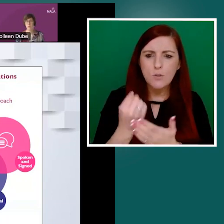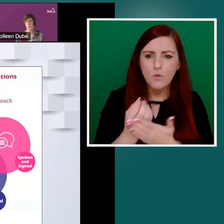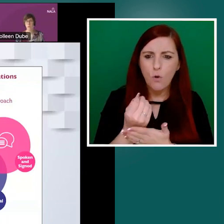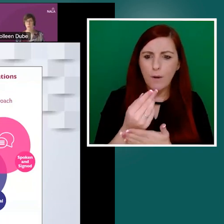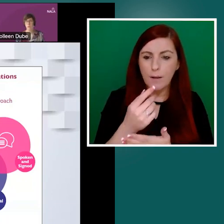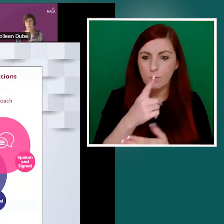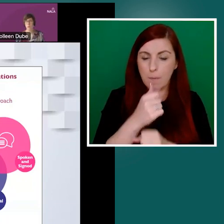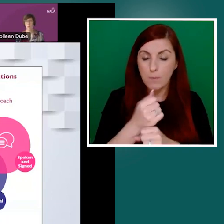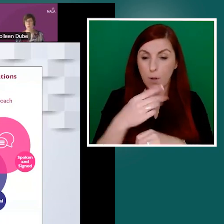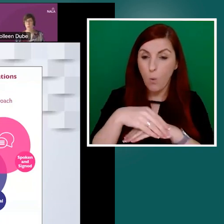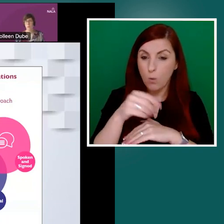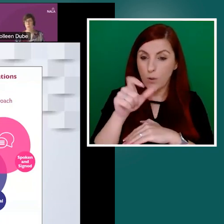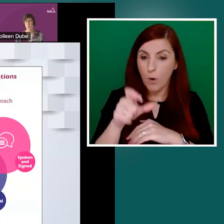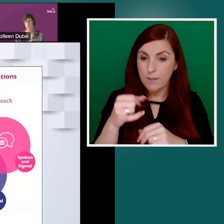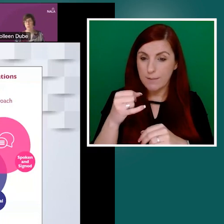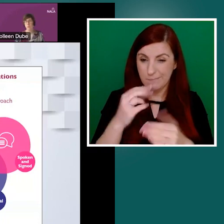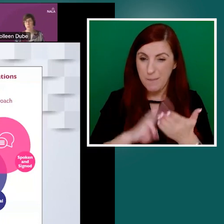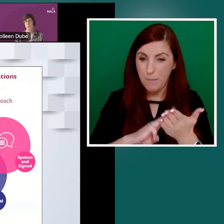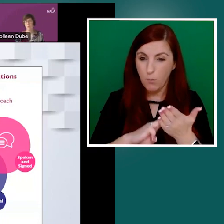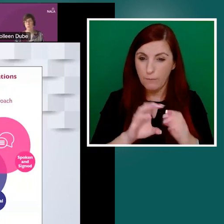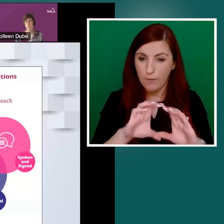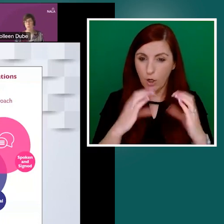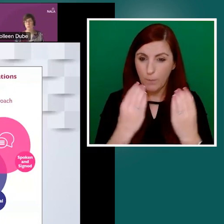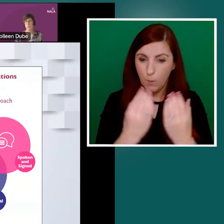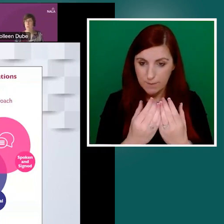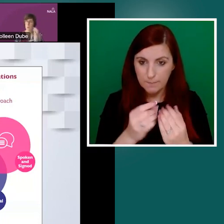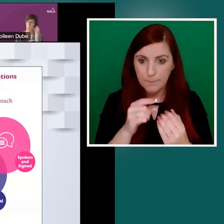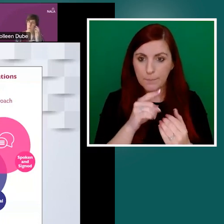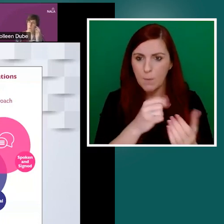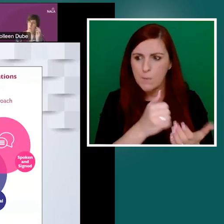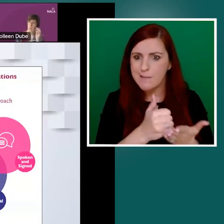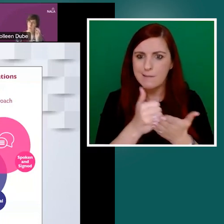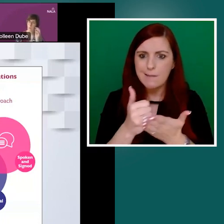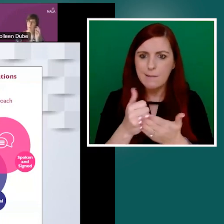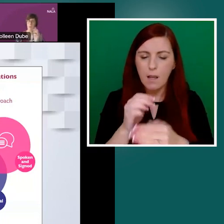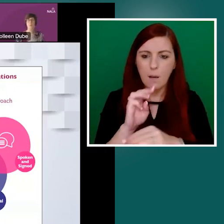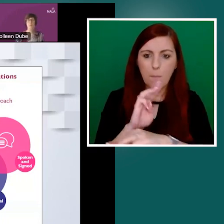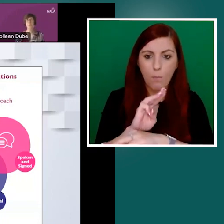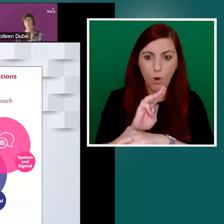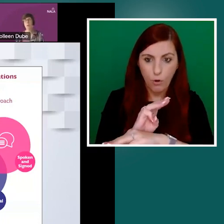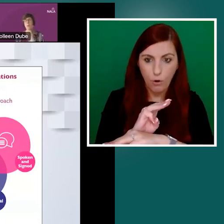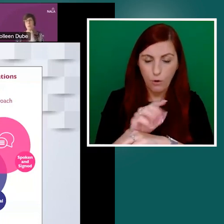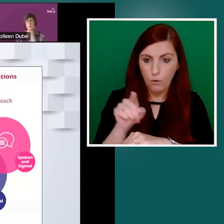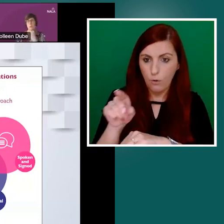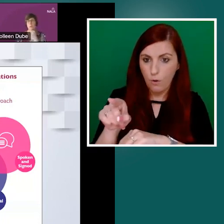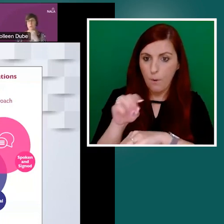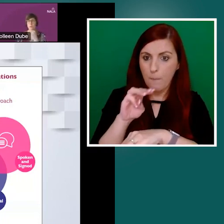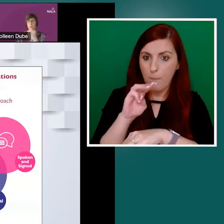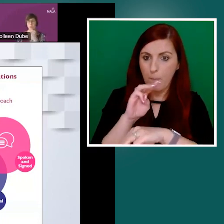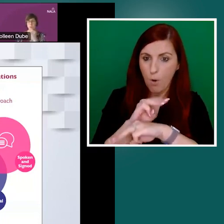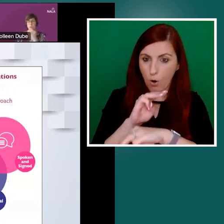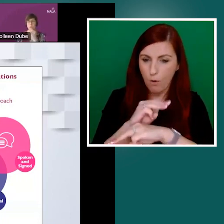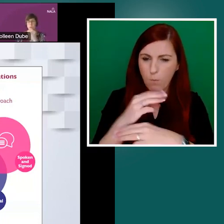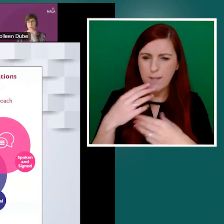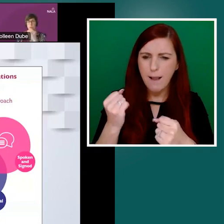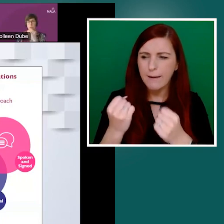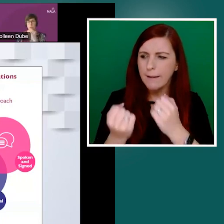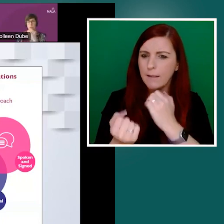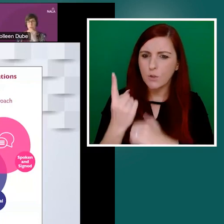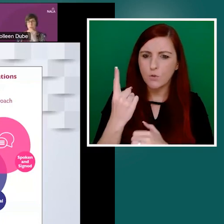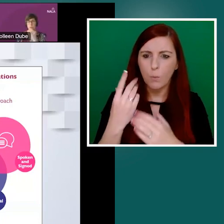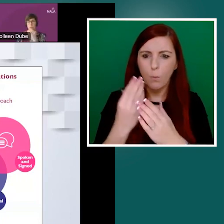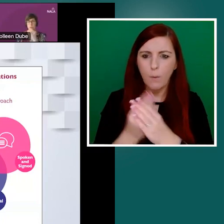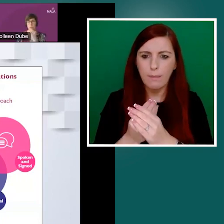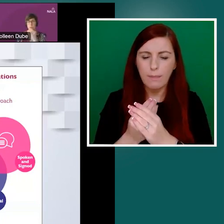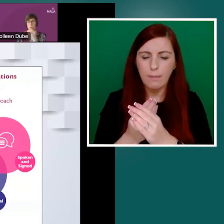Their mother was having difficulty with her electric bill at that time. And the story